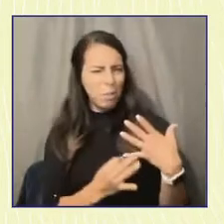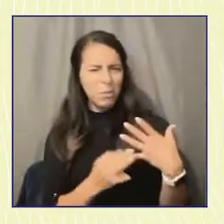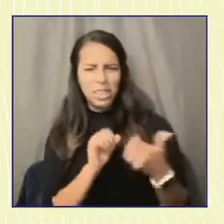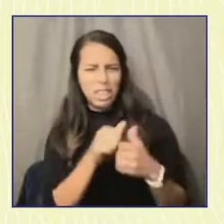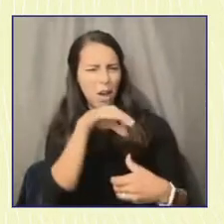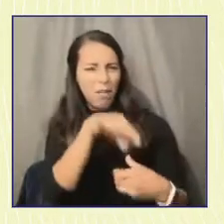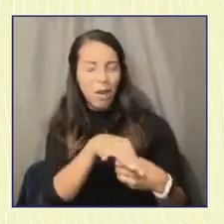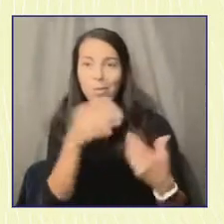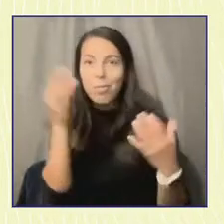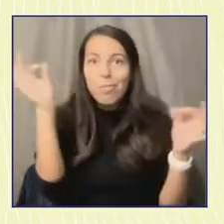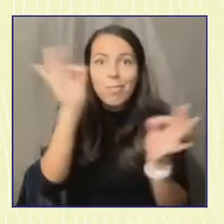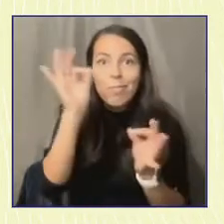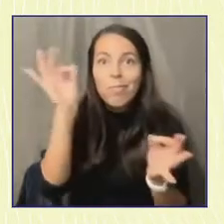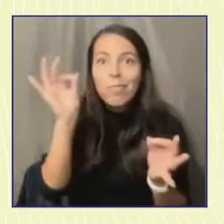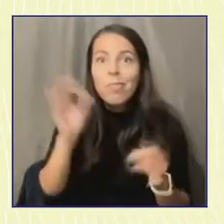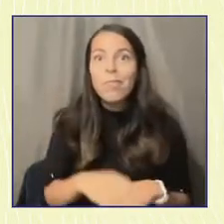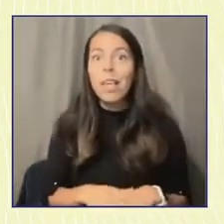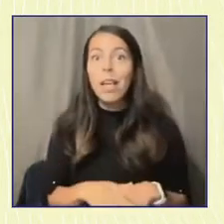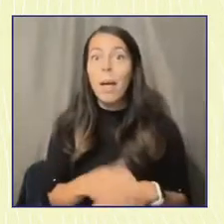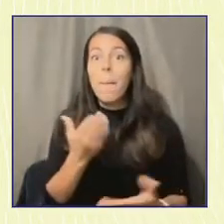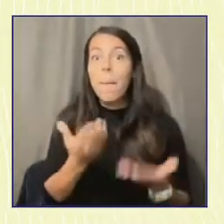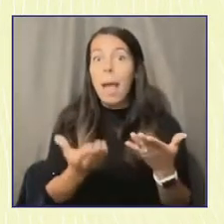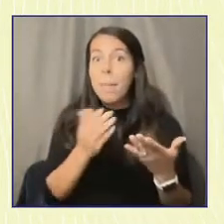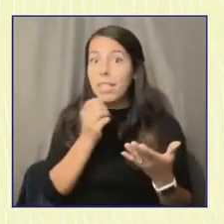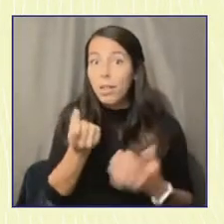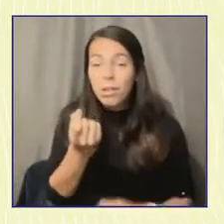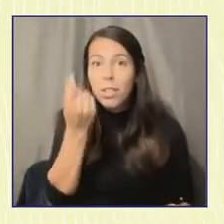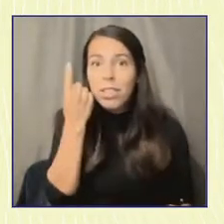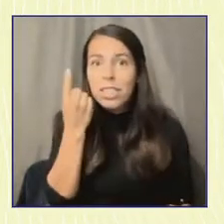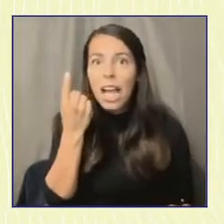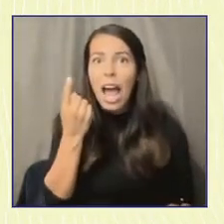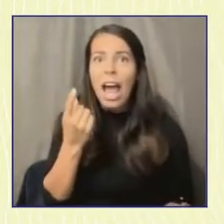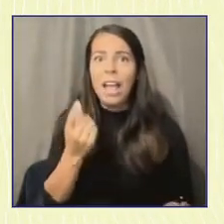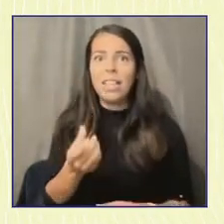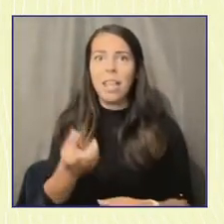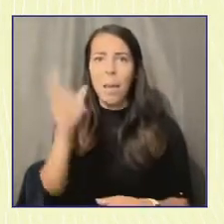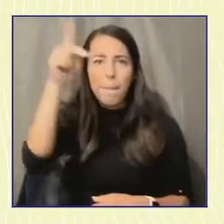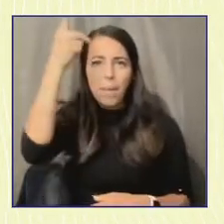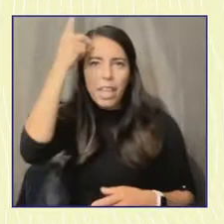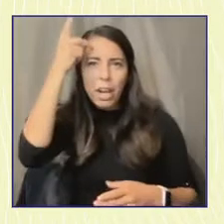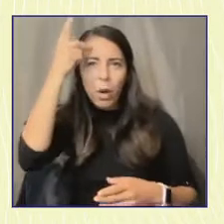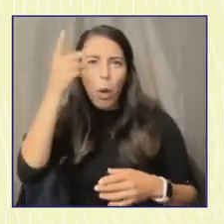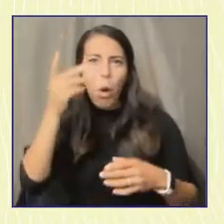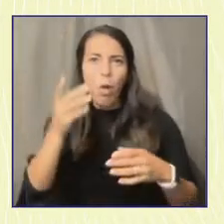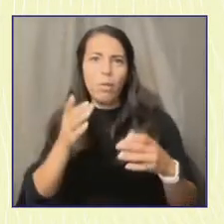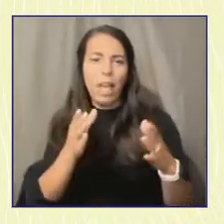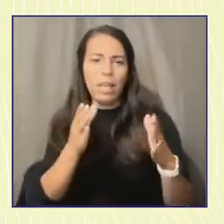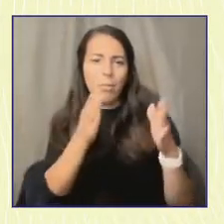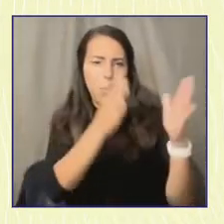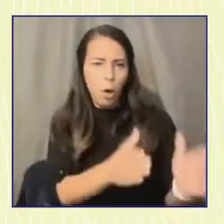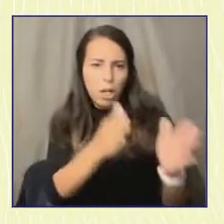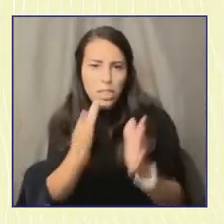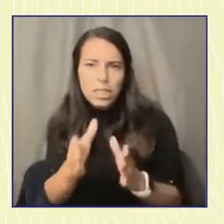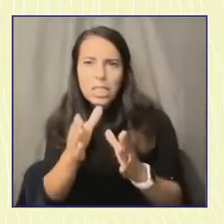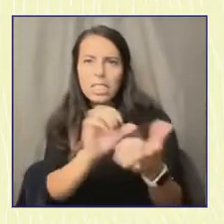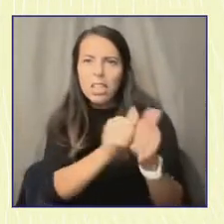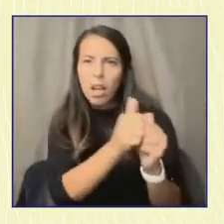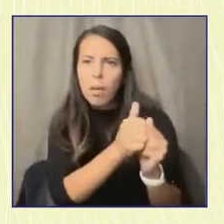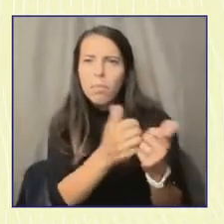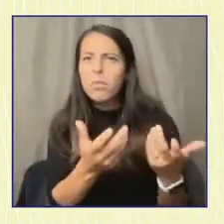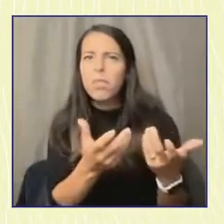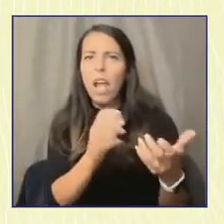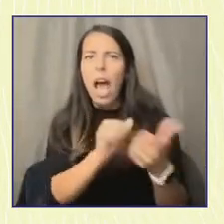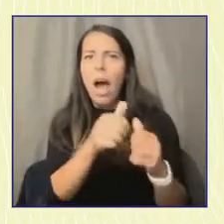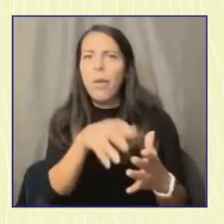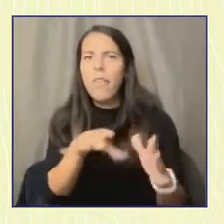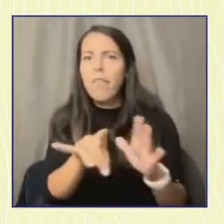They may not understand the candidates or the different roles the different candidates play or where to find information about those candidates. So there's a